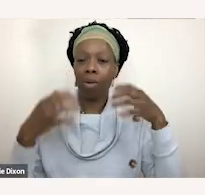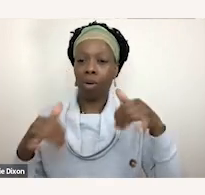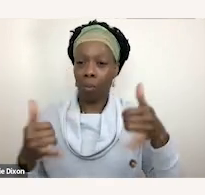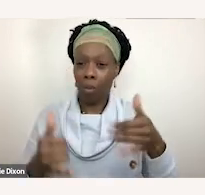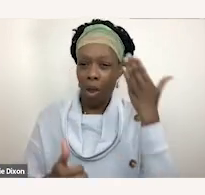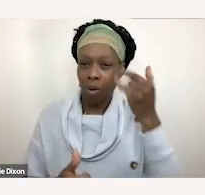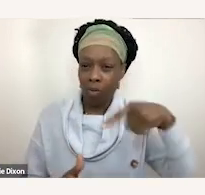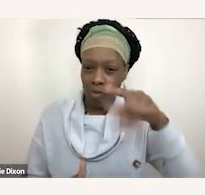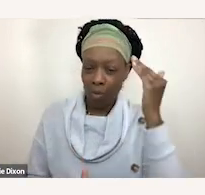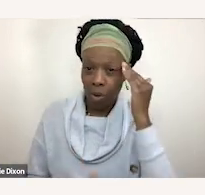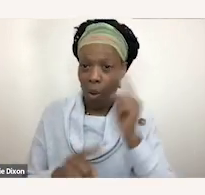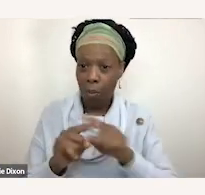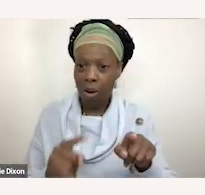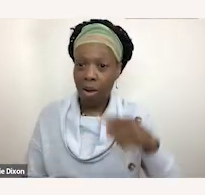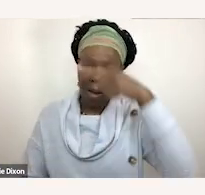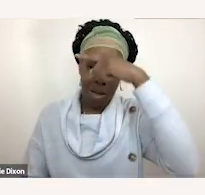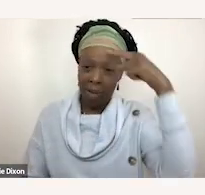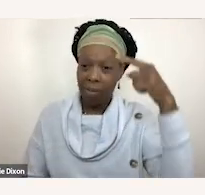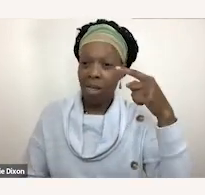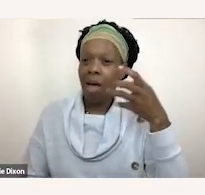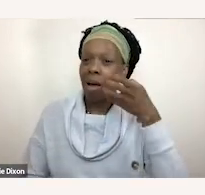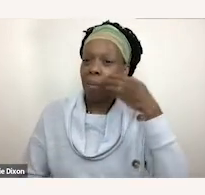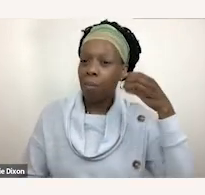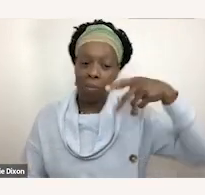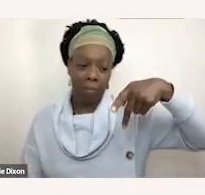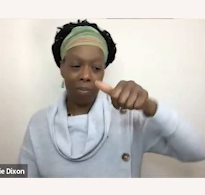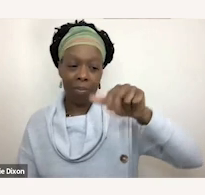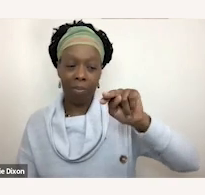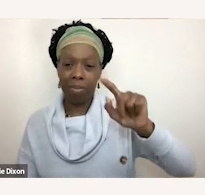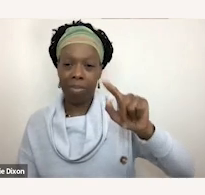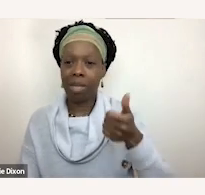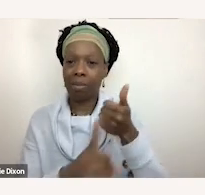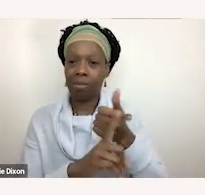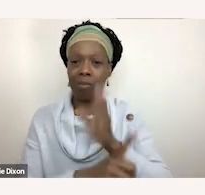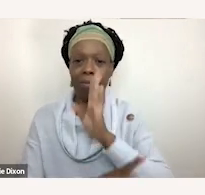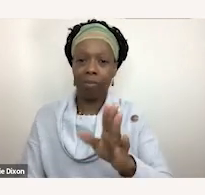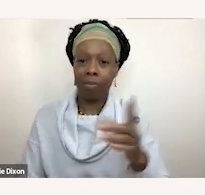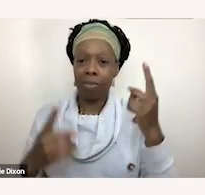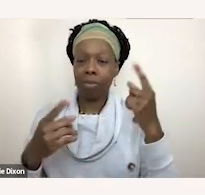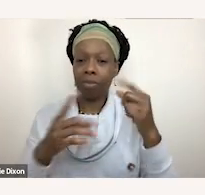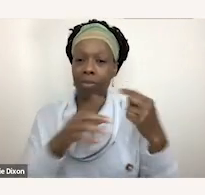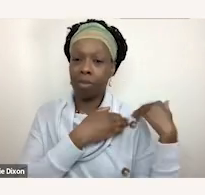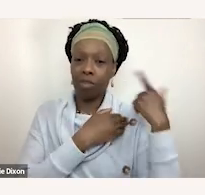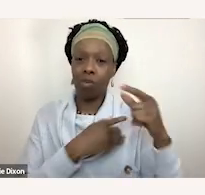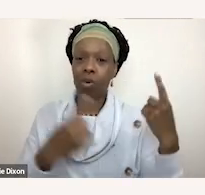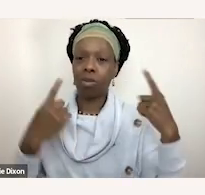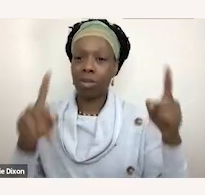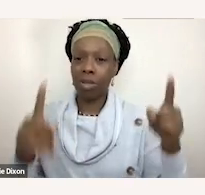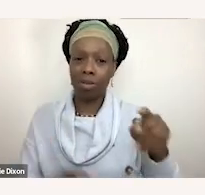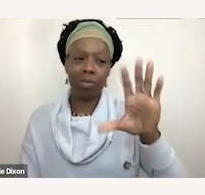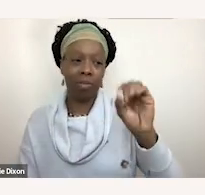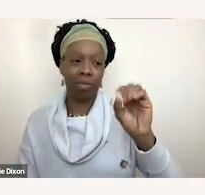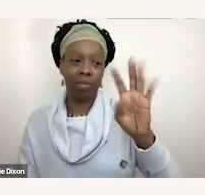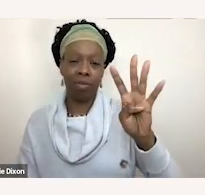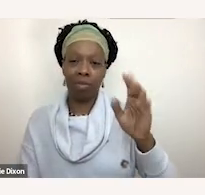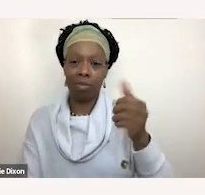panthers were directly responsible for the success of the 504 sit-in because they